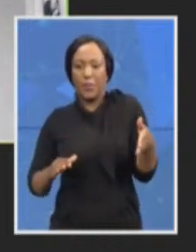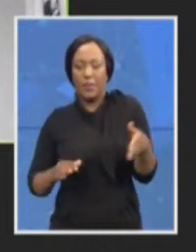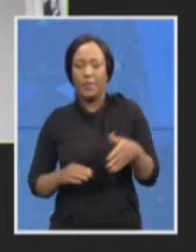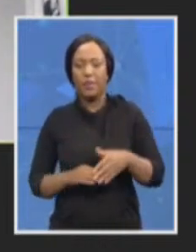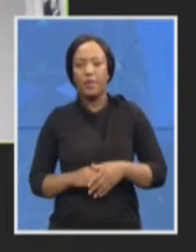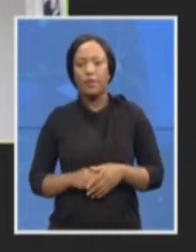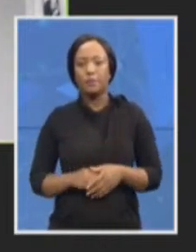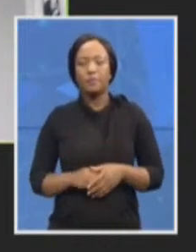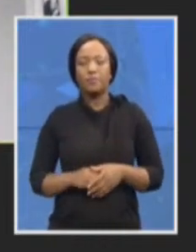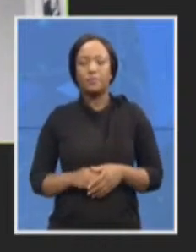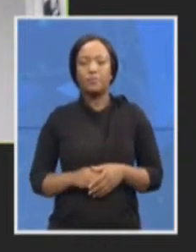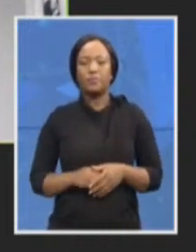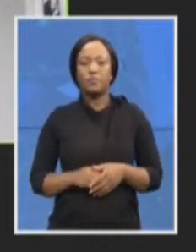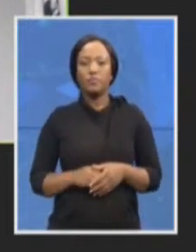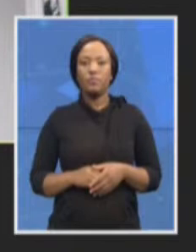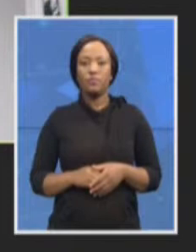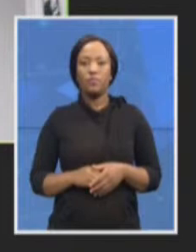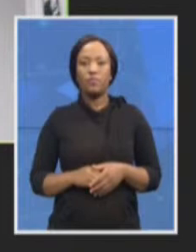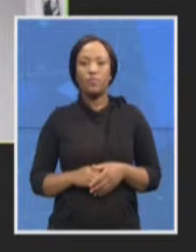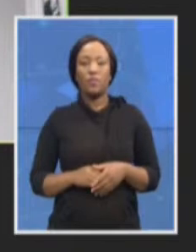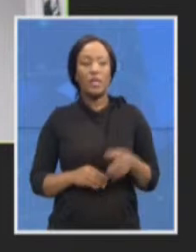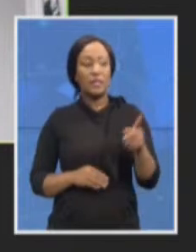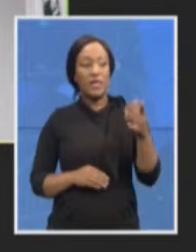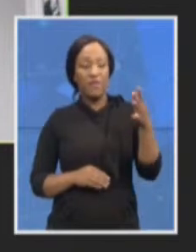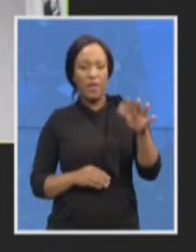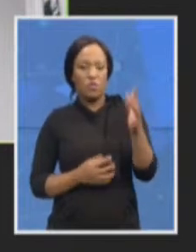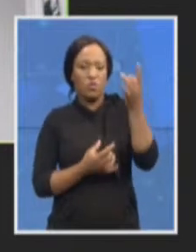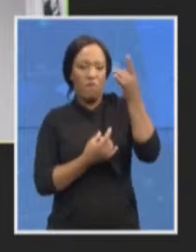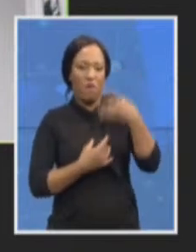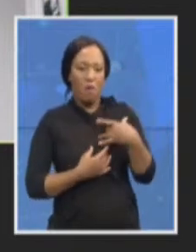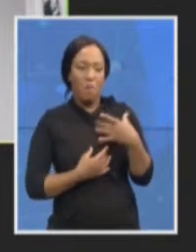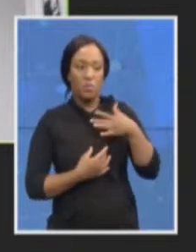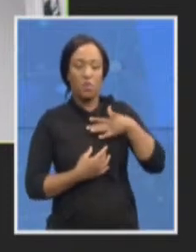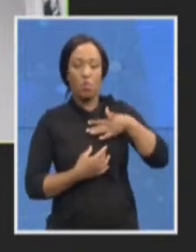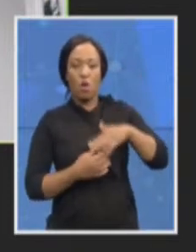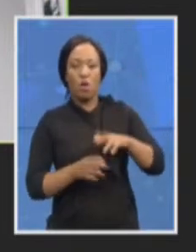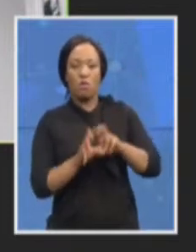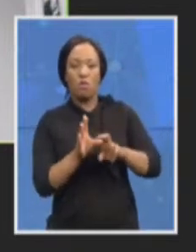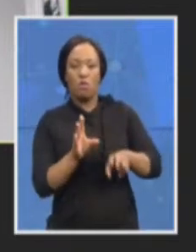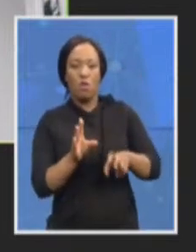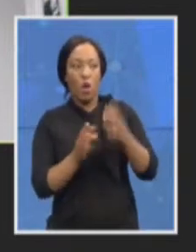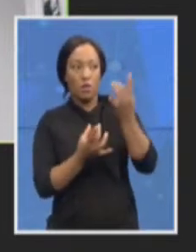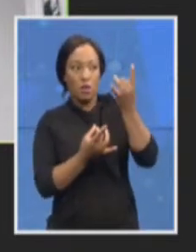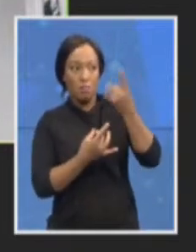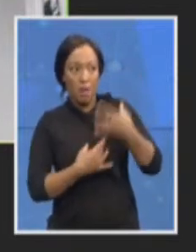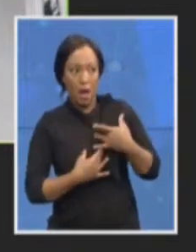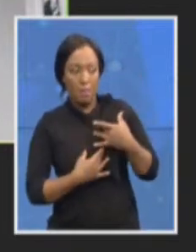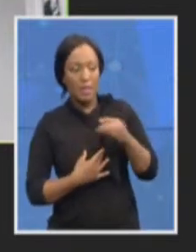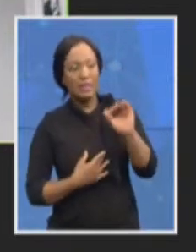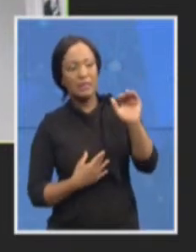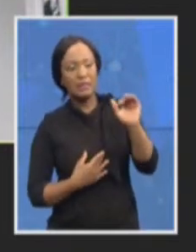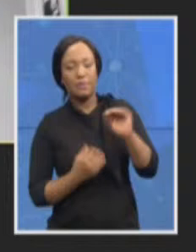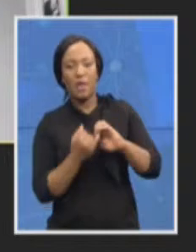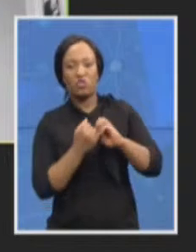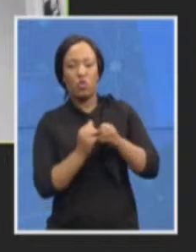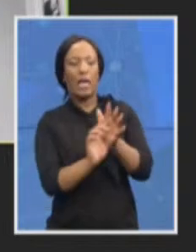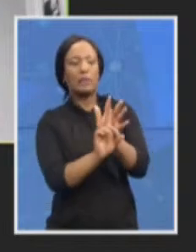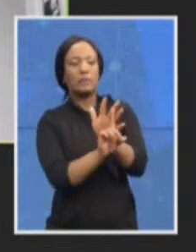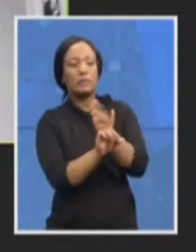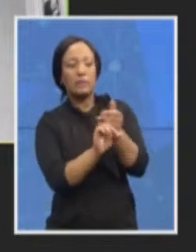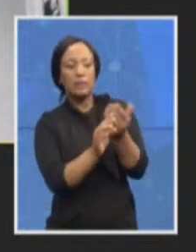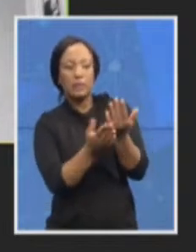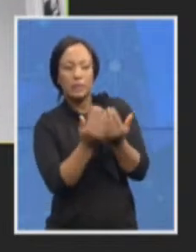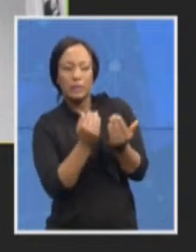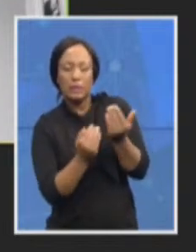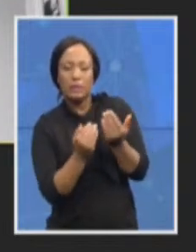I did initially, in the initial period, try to speak to Advocate Cronier and in fact, try to ask her to remain. That was in the